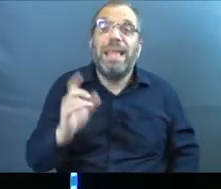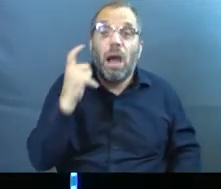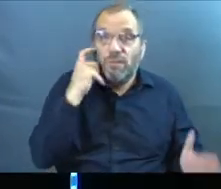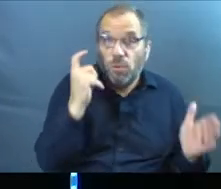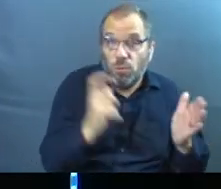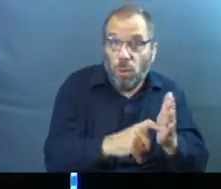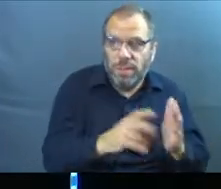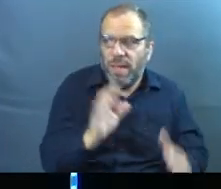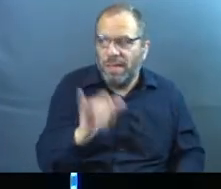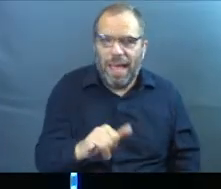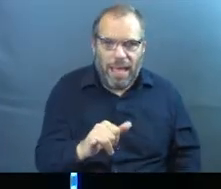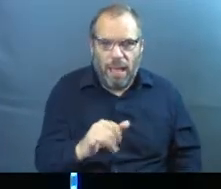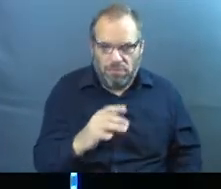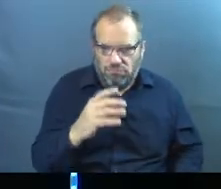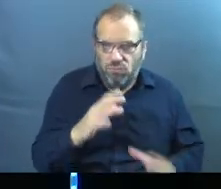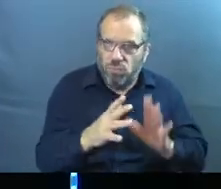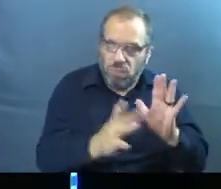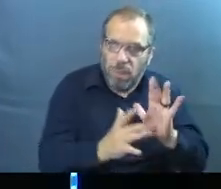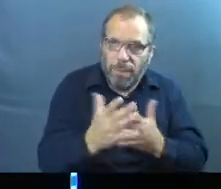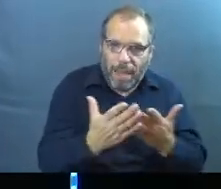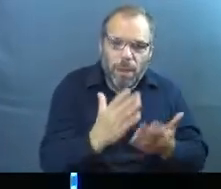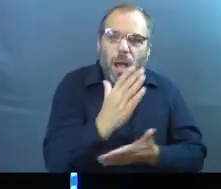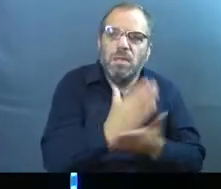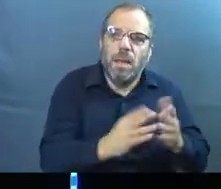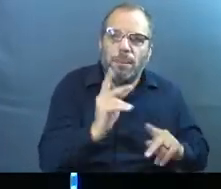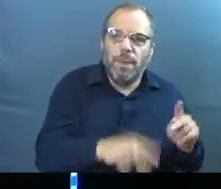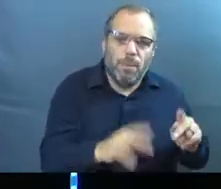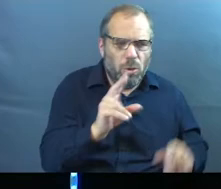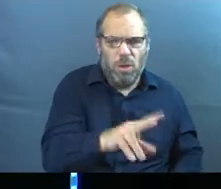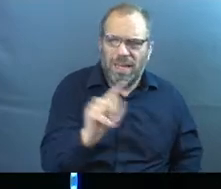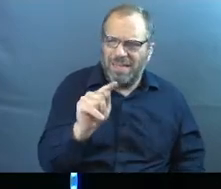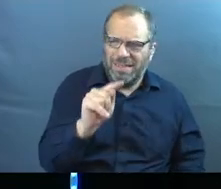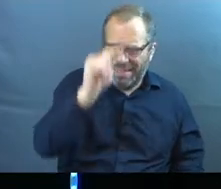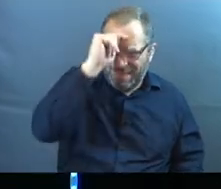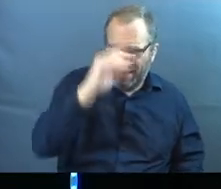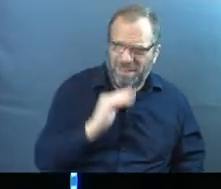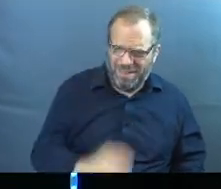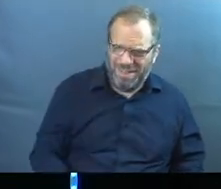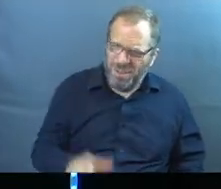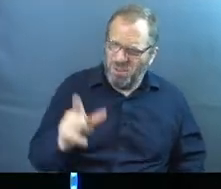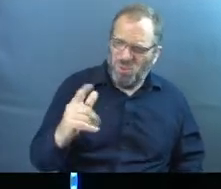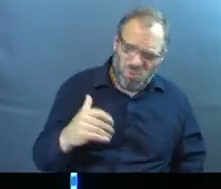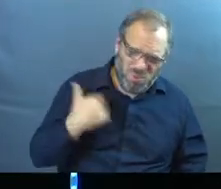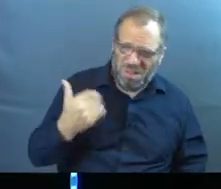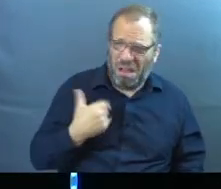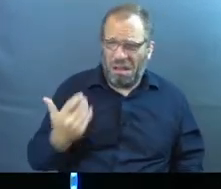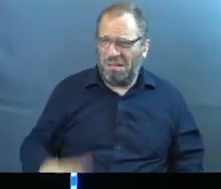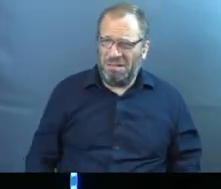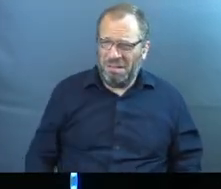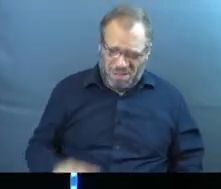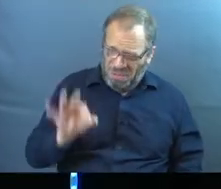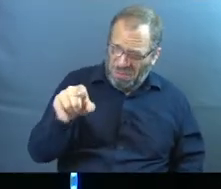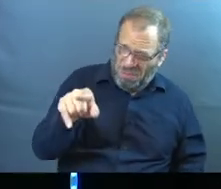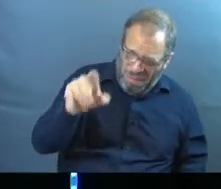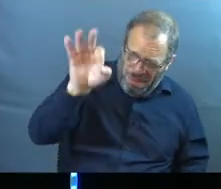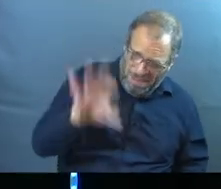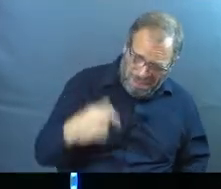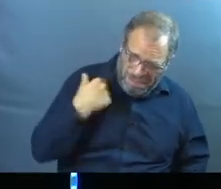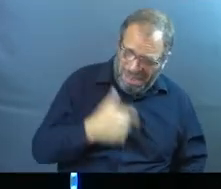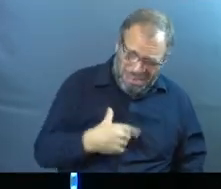we see and kind of can see throughout the scripture is that there's some people who look at Timothy and they're like, you're too young, man. Like you're